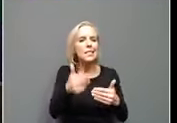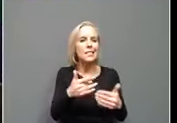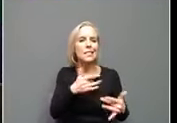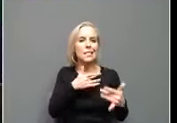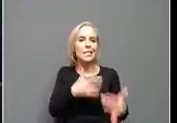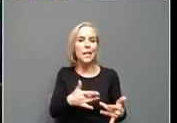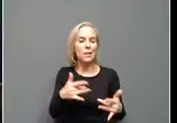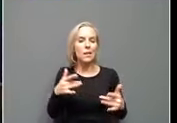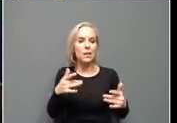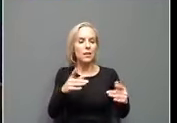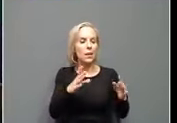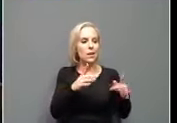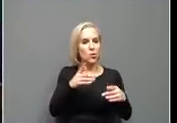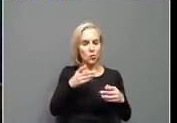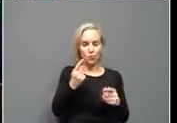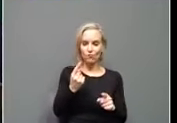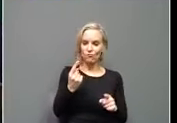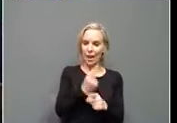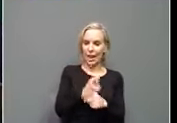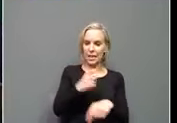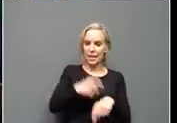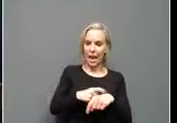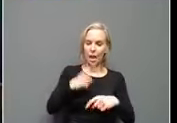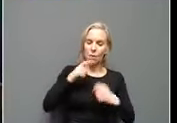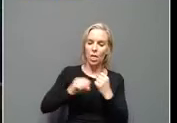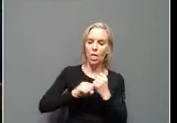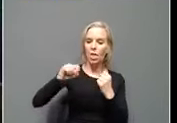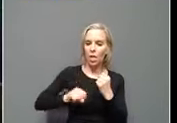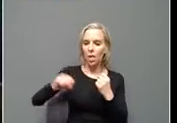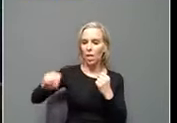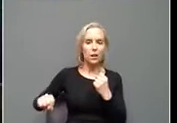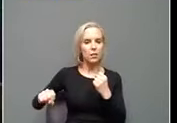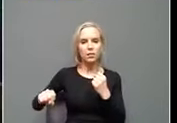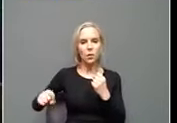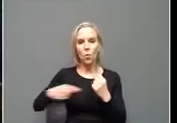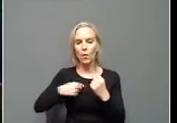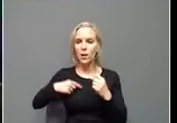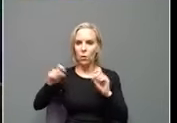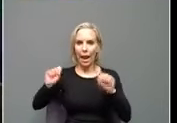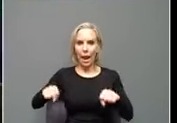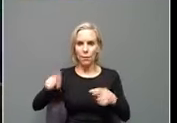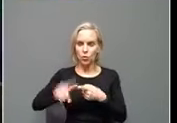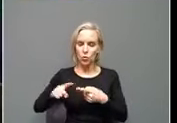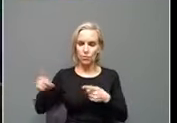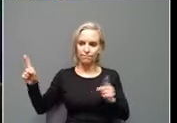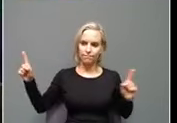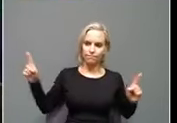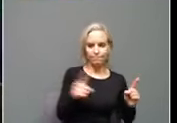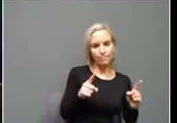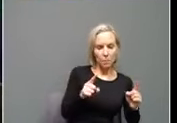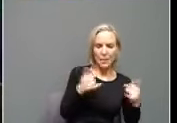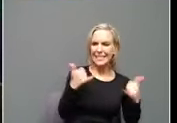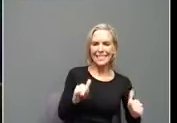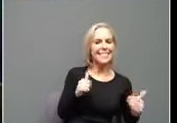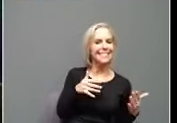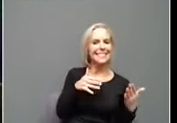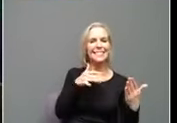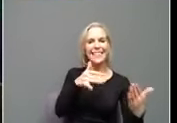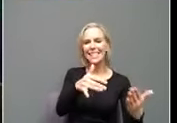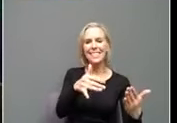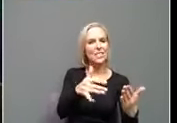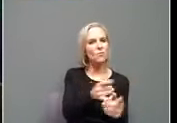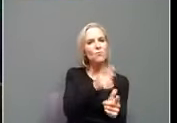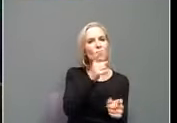time in the normal bureaucracy, if you will, were markedly shortened. They still studied all these vaccines in 30 to 40